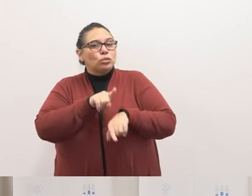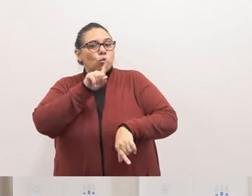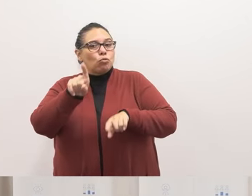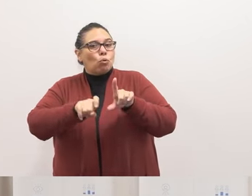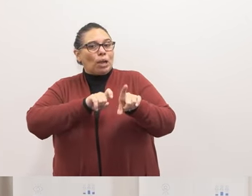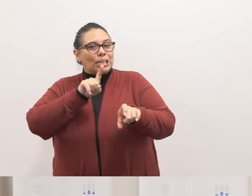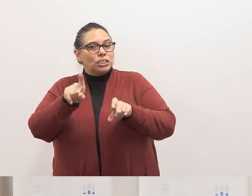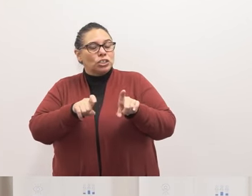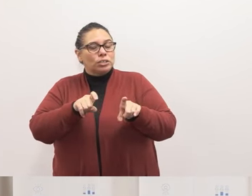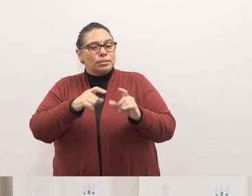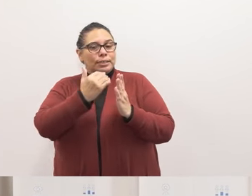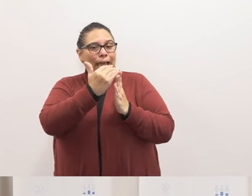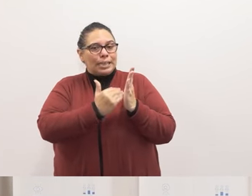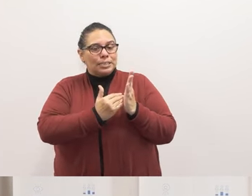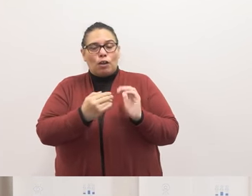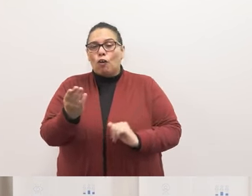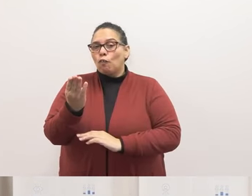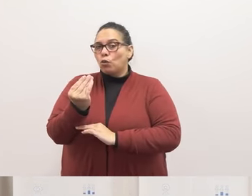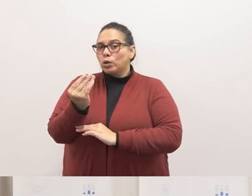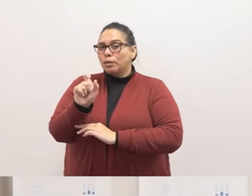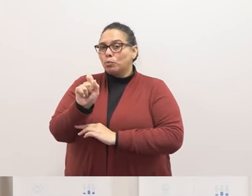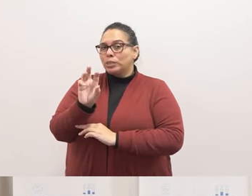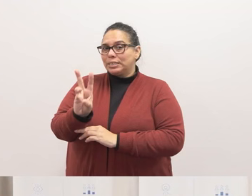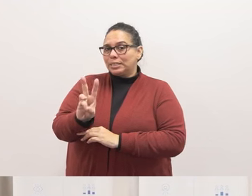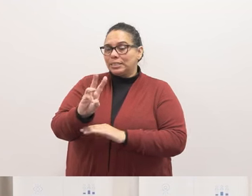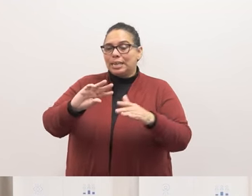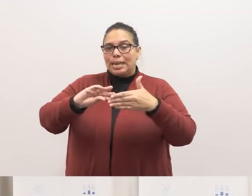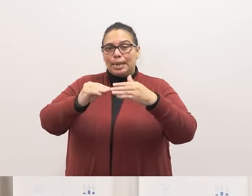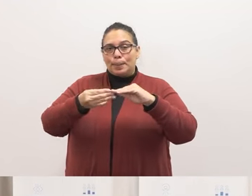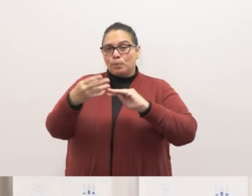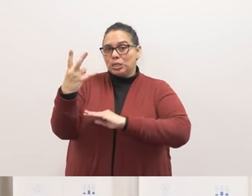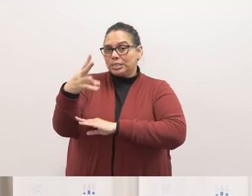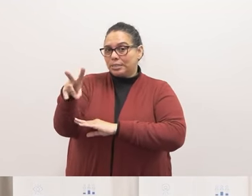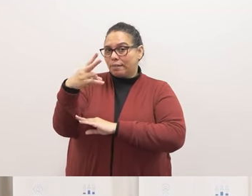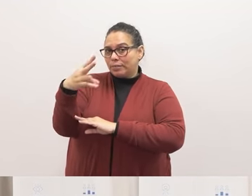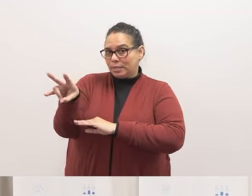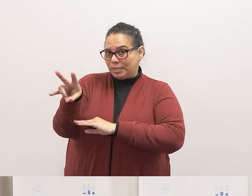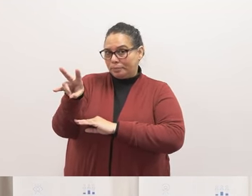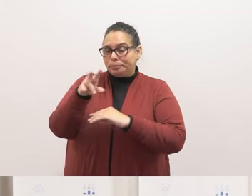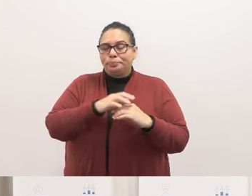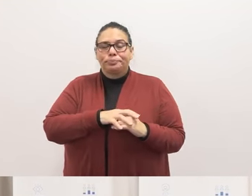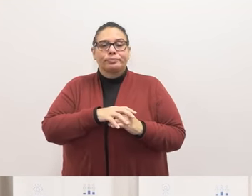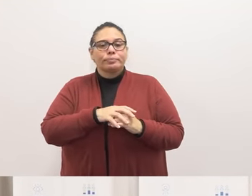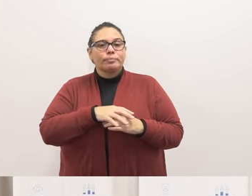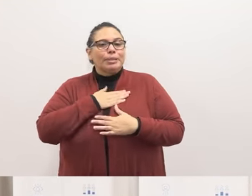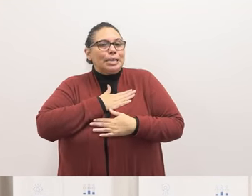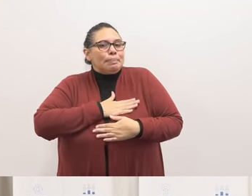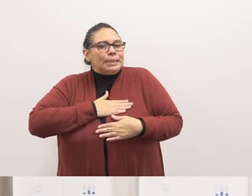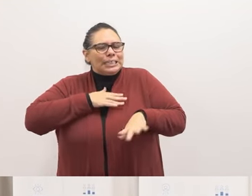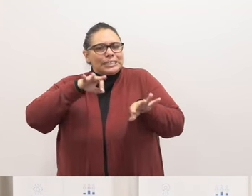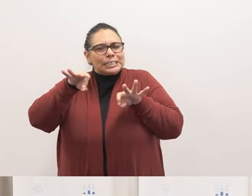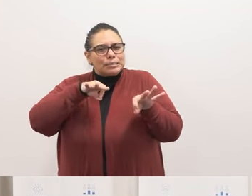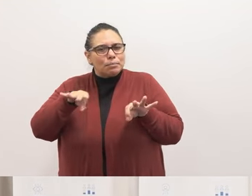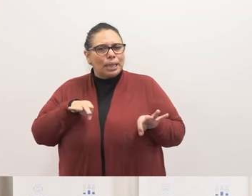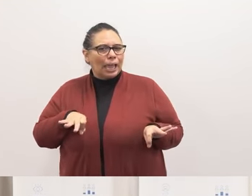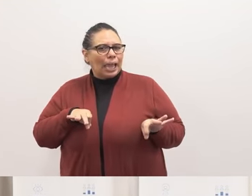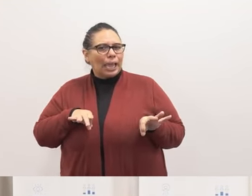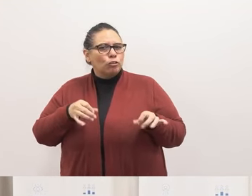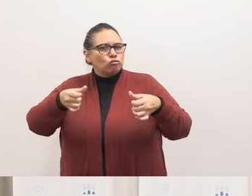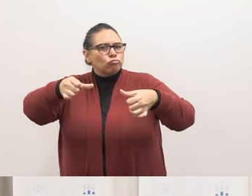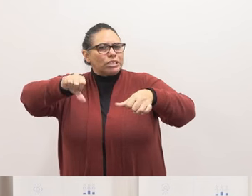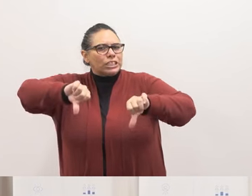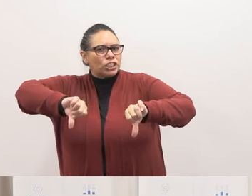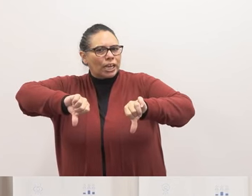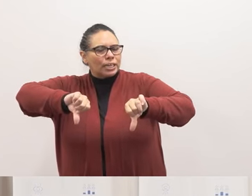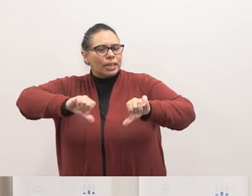on item 14.6, number 17. Um, if you'd please explain what we're rejecting in